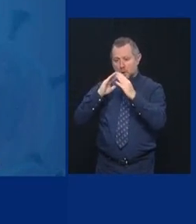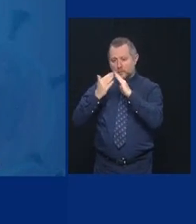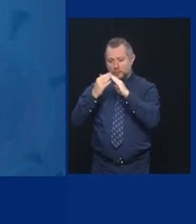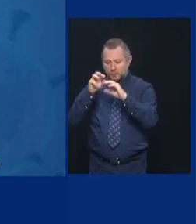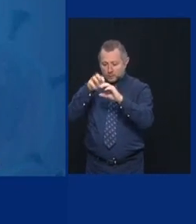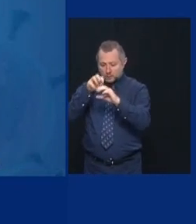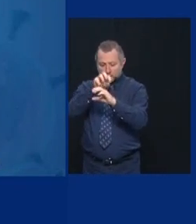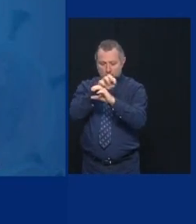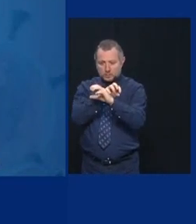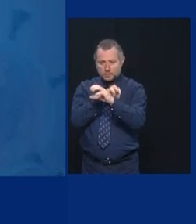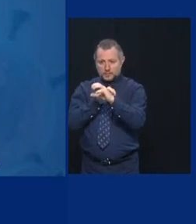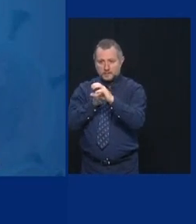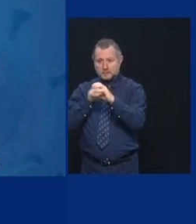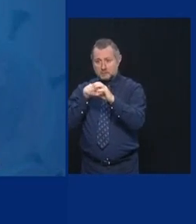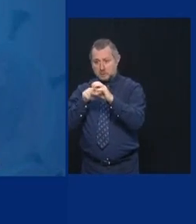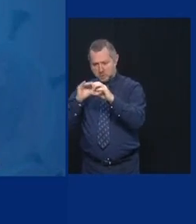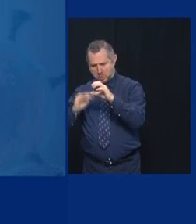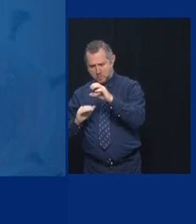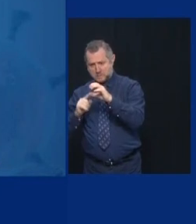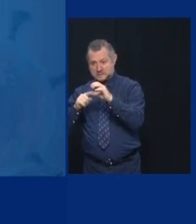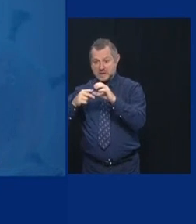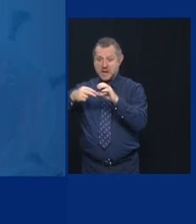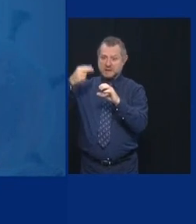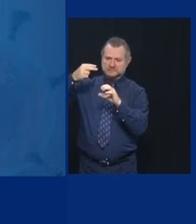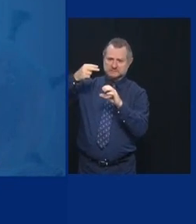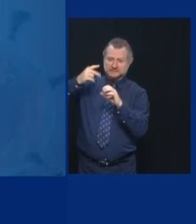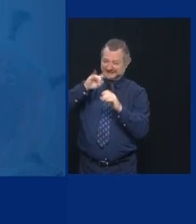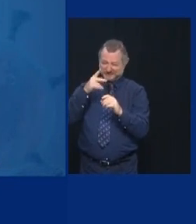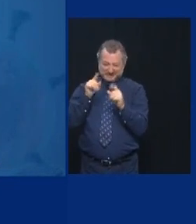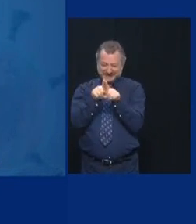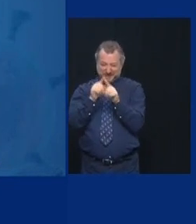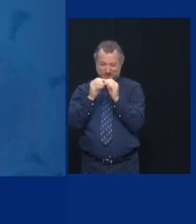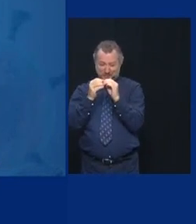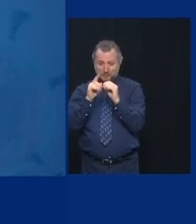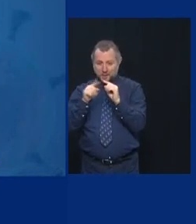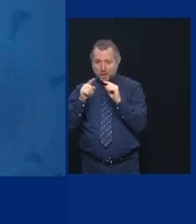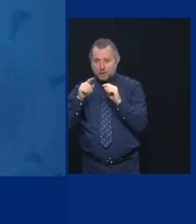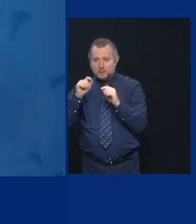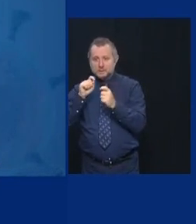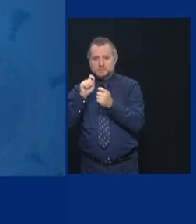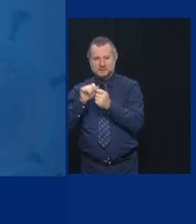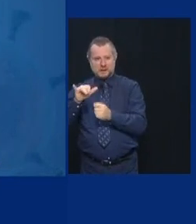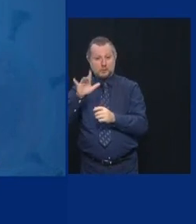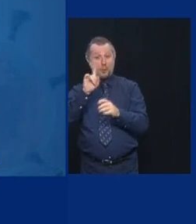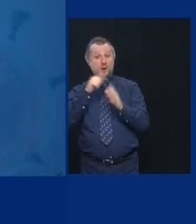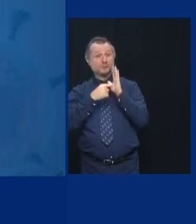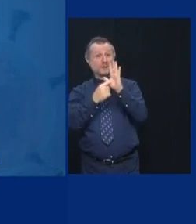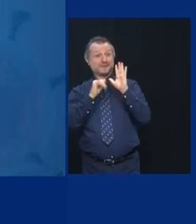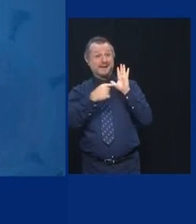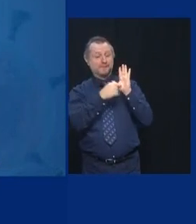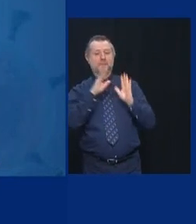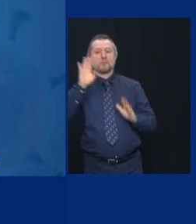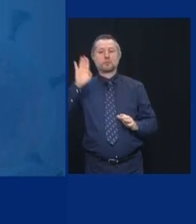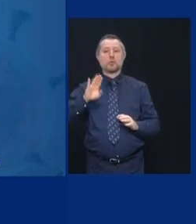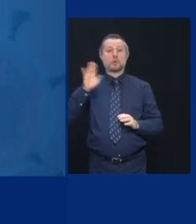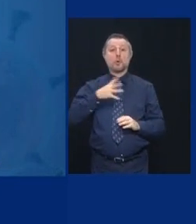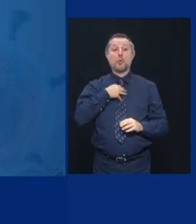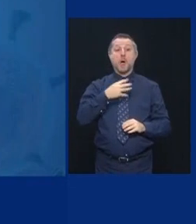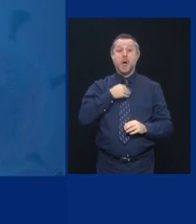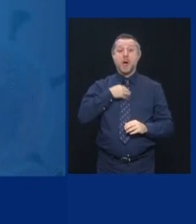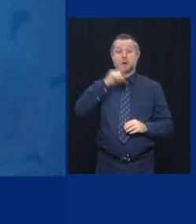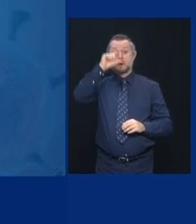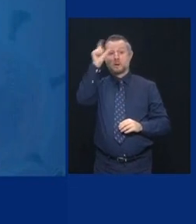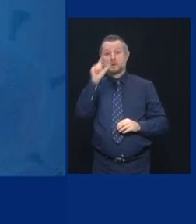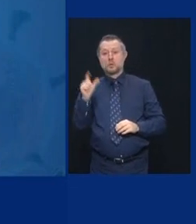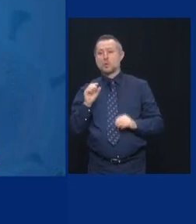infection rate. This is a zip code in Brooklyn. The white areas are inside the zip